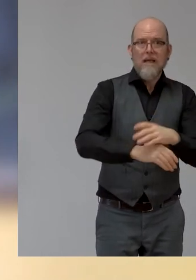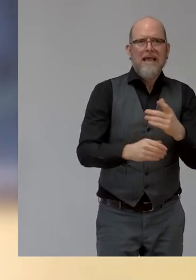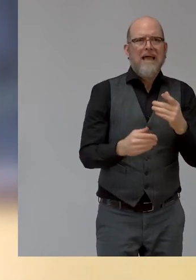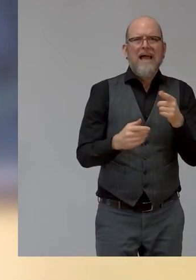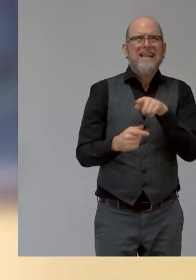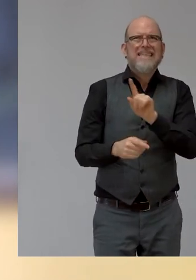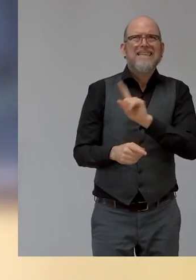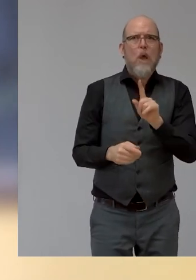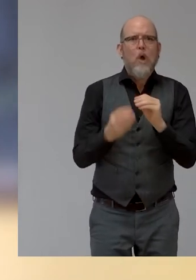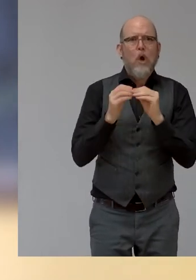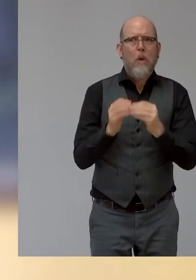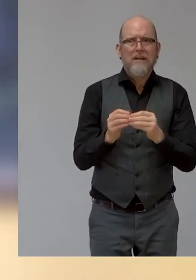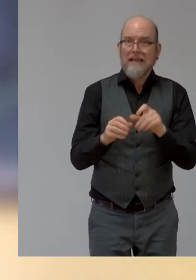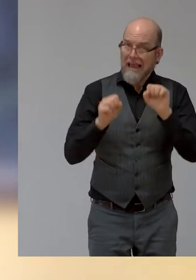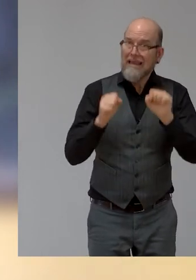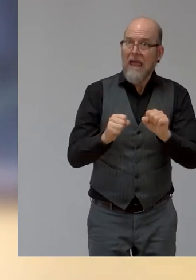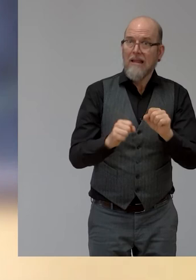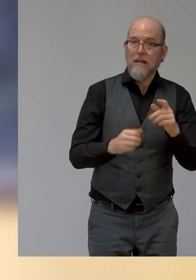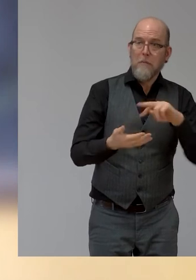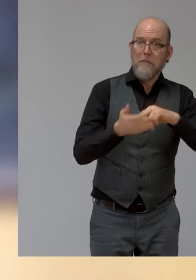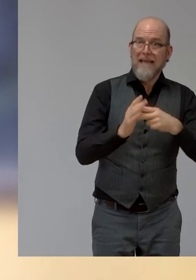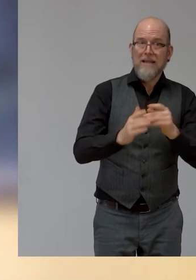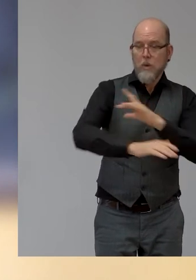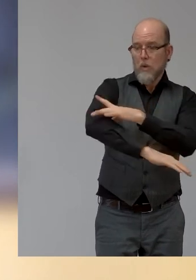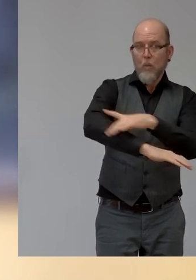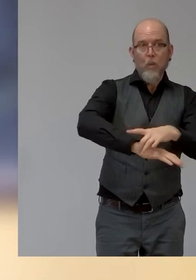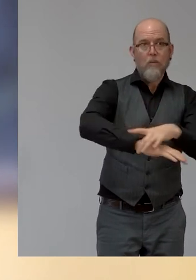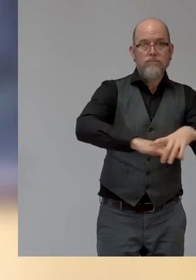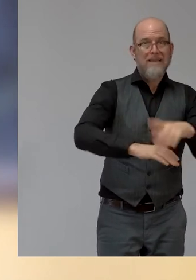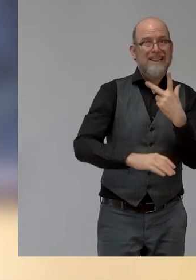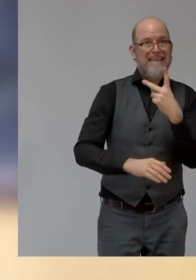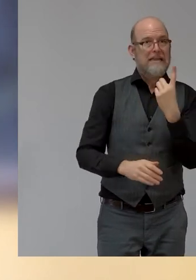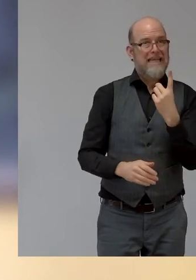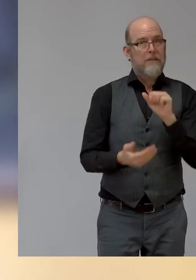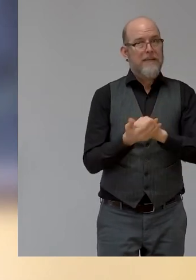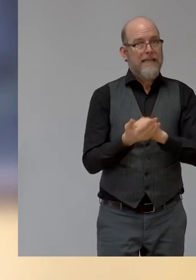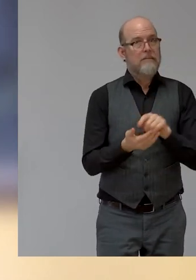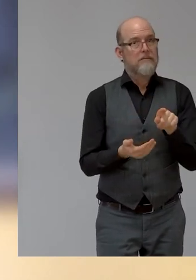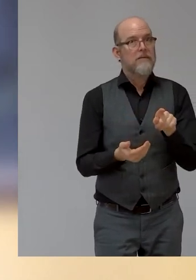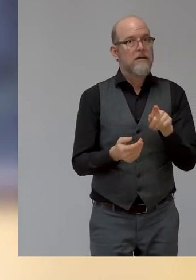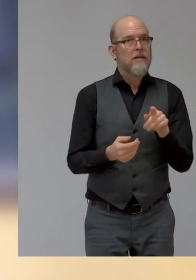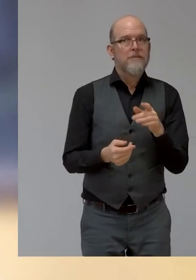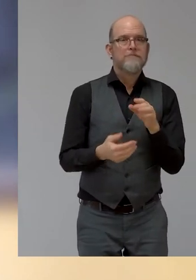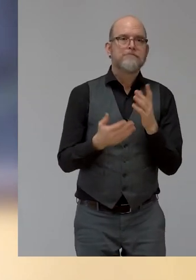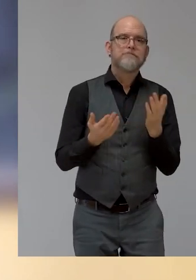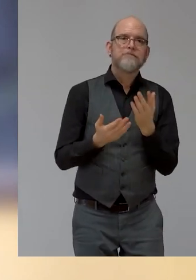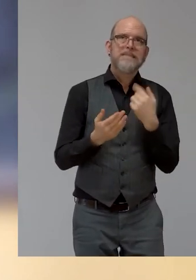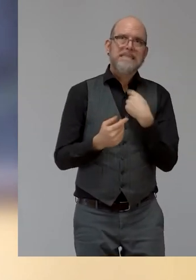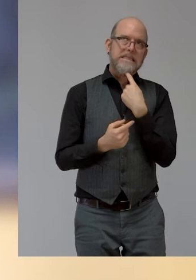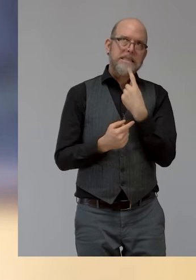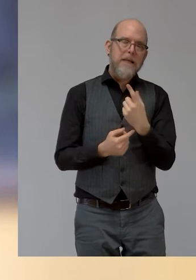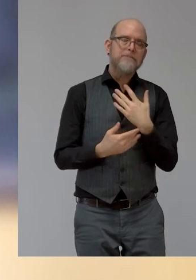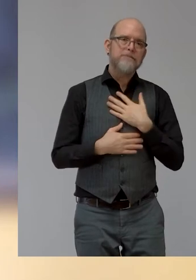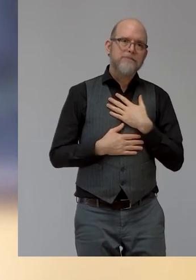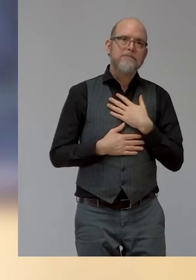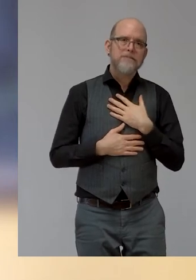shapes. So as far as 3D printing goes, Michael, I feel that the most evidence-based and